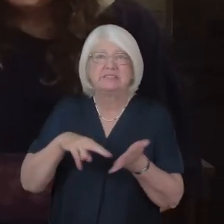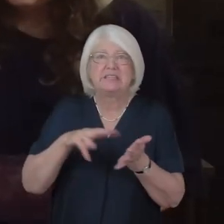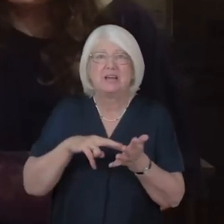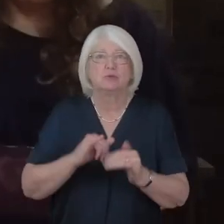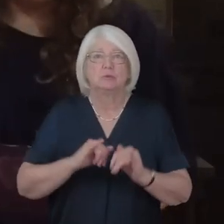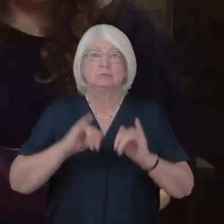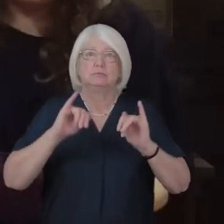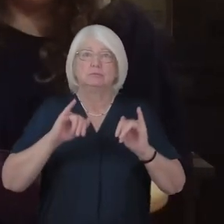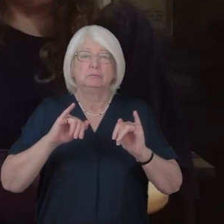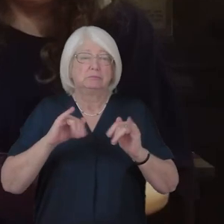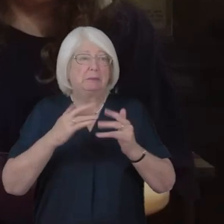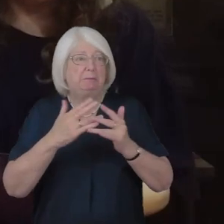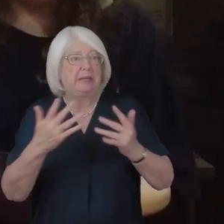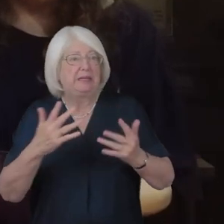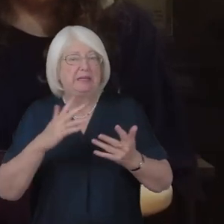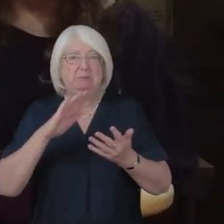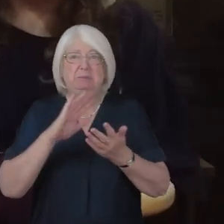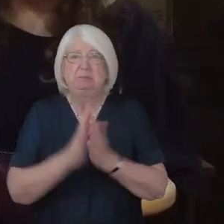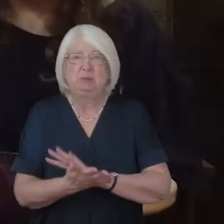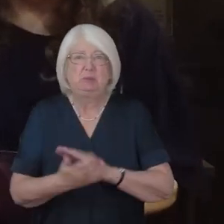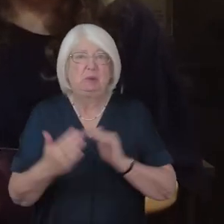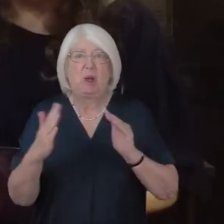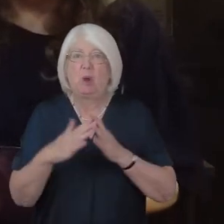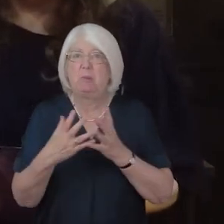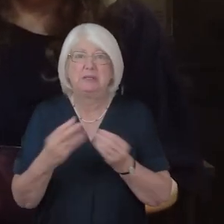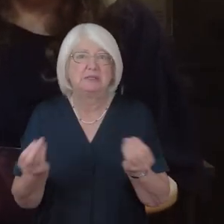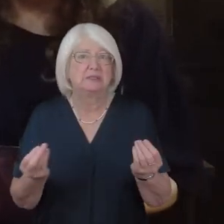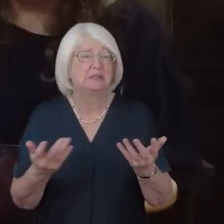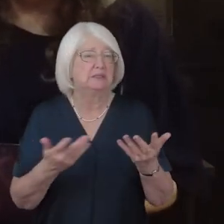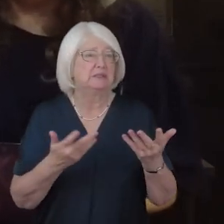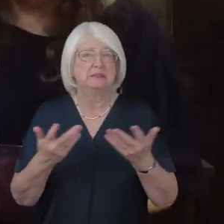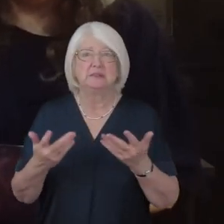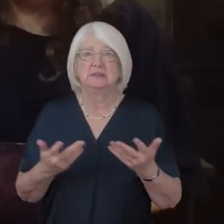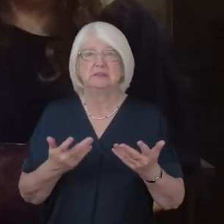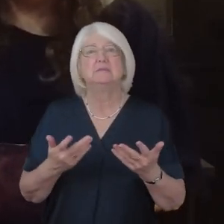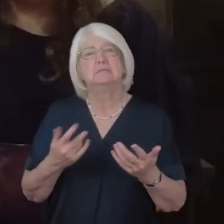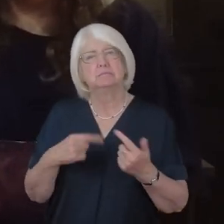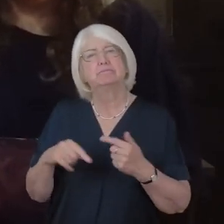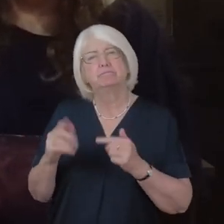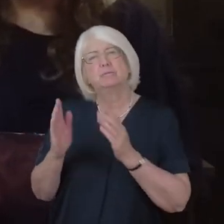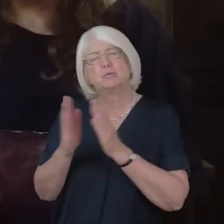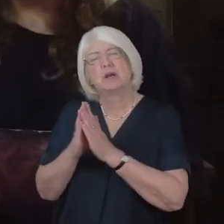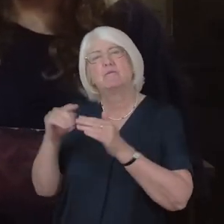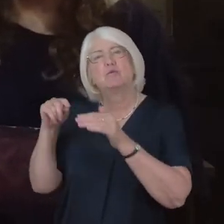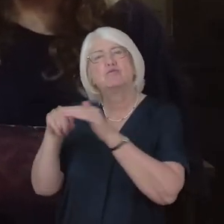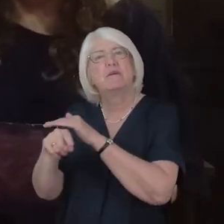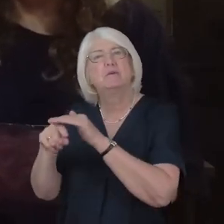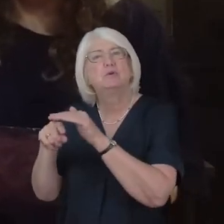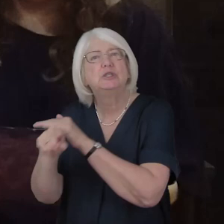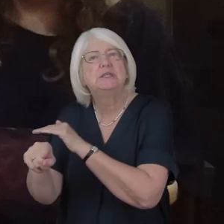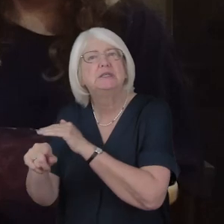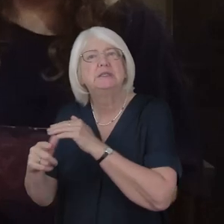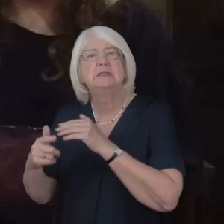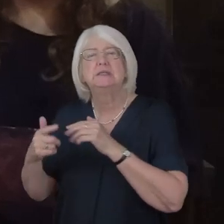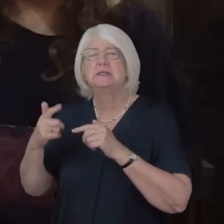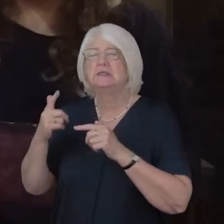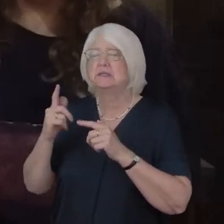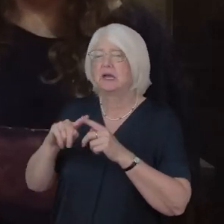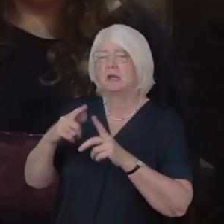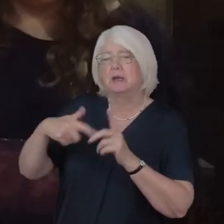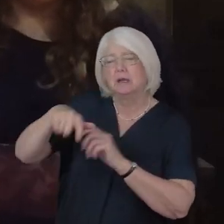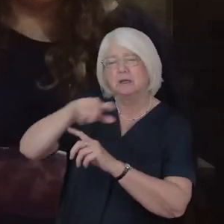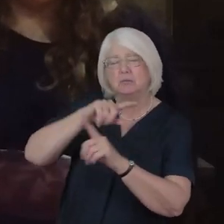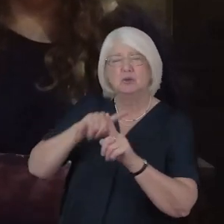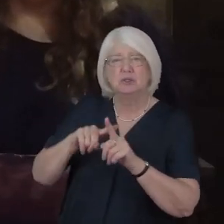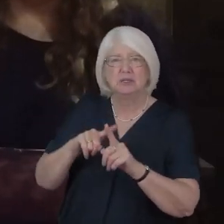many destitute and homeless we pray for refugees and communities facing drought and